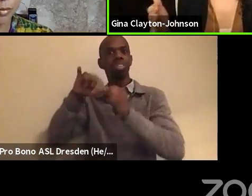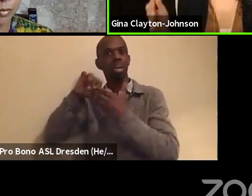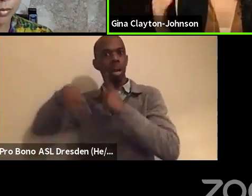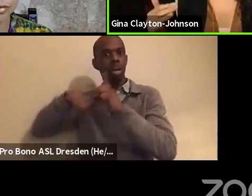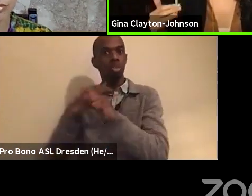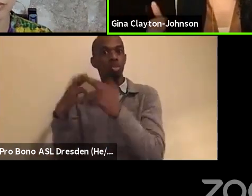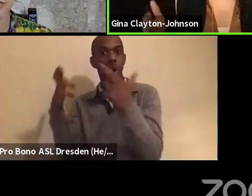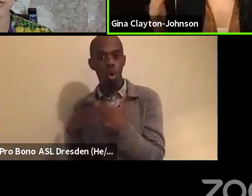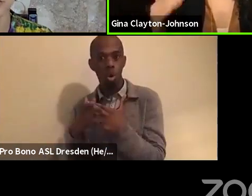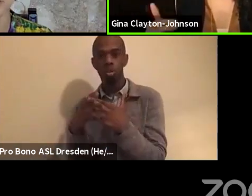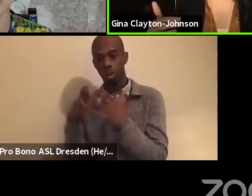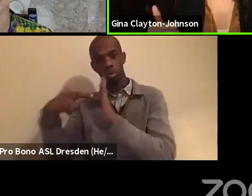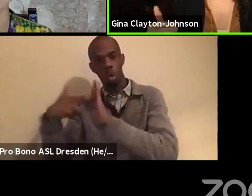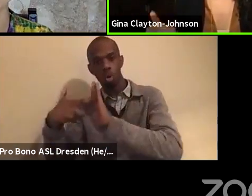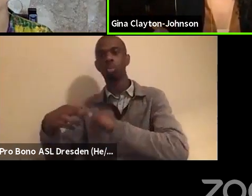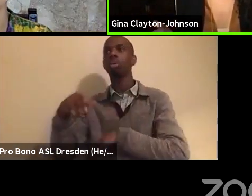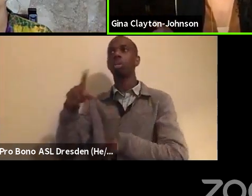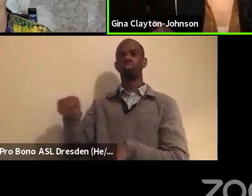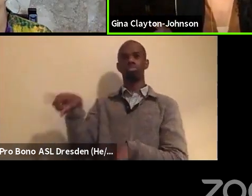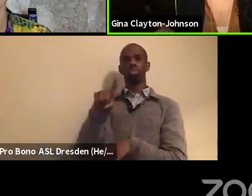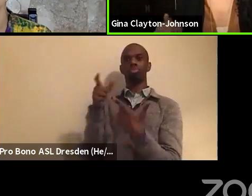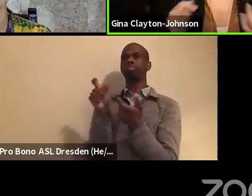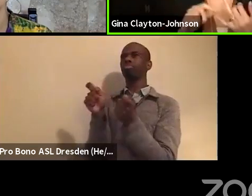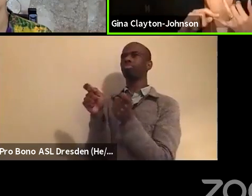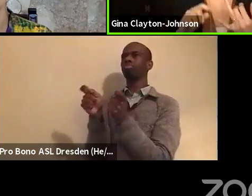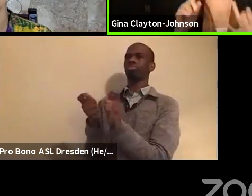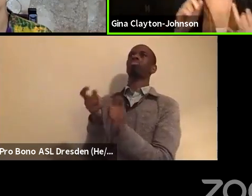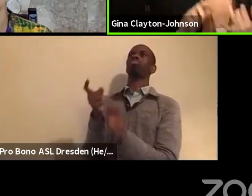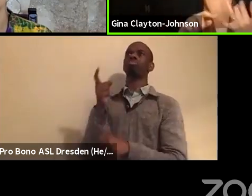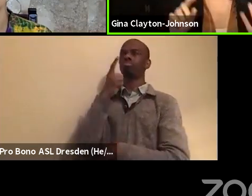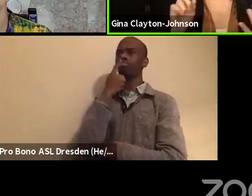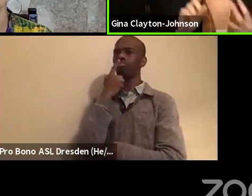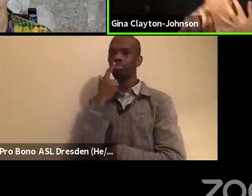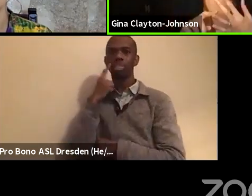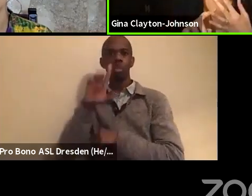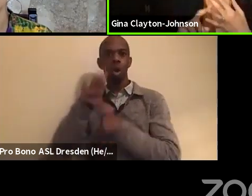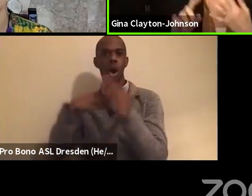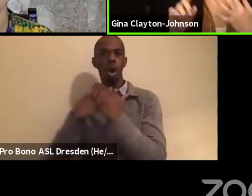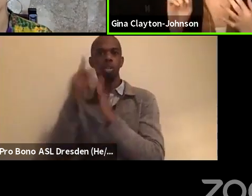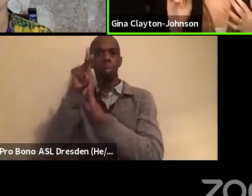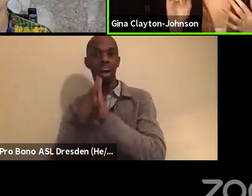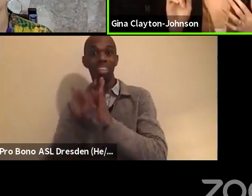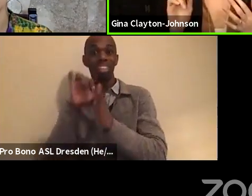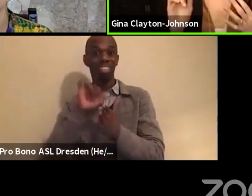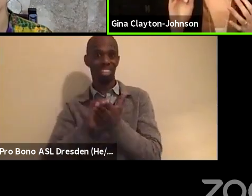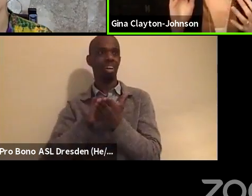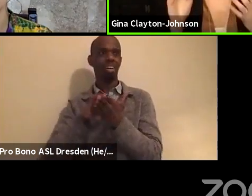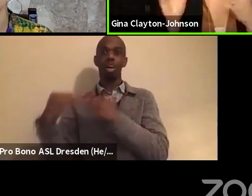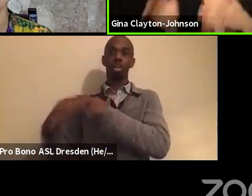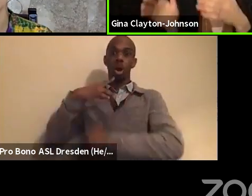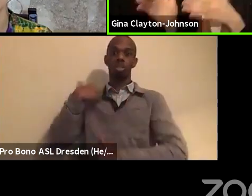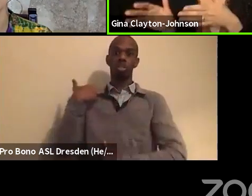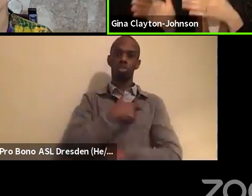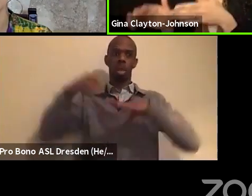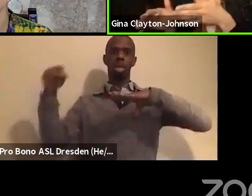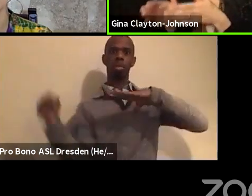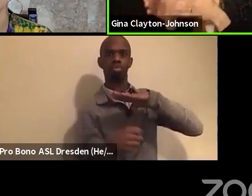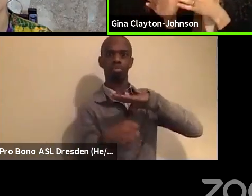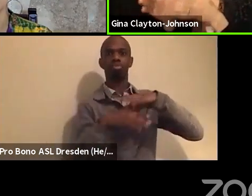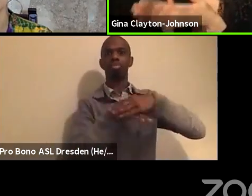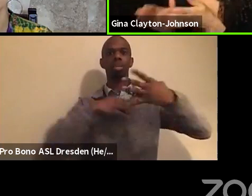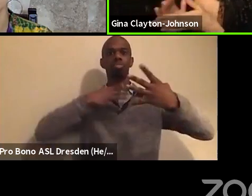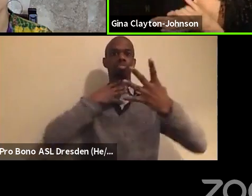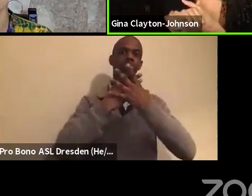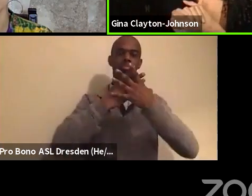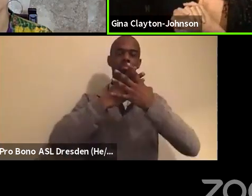on the ineffective and punitive and inhumane policies that lead us into cages and into cuffs and, and start to do the right